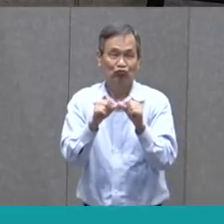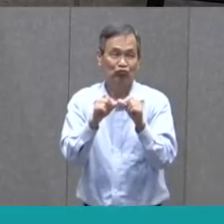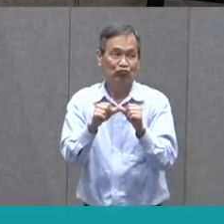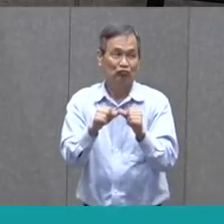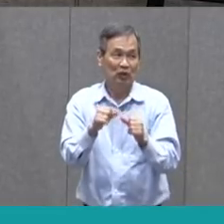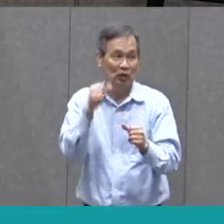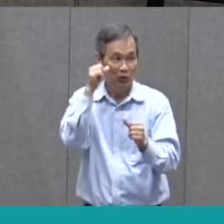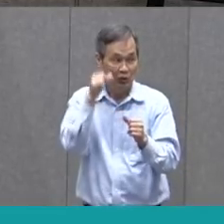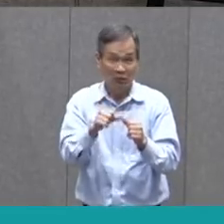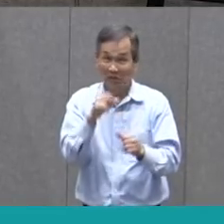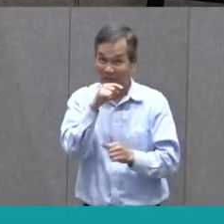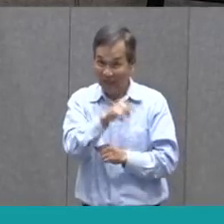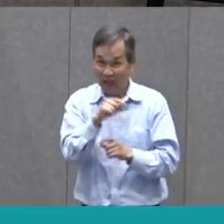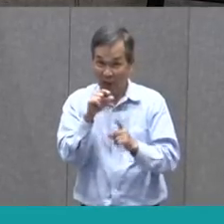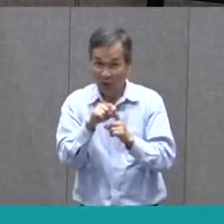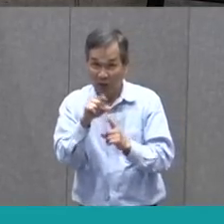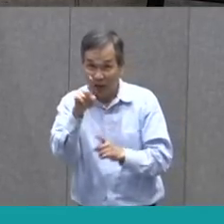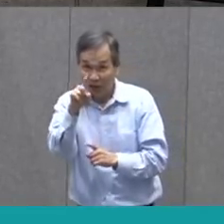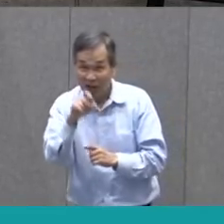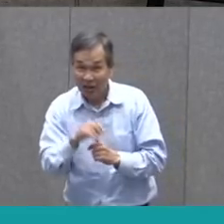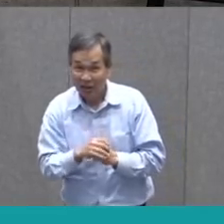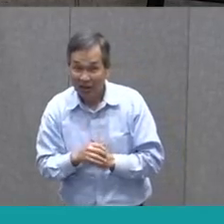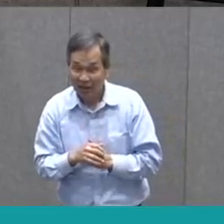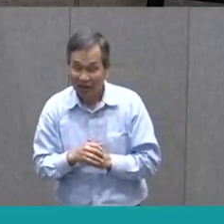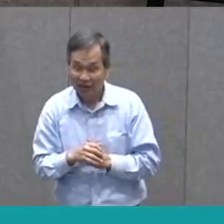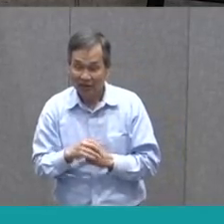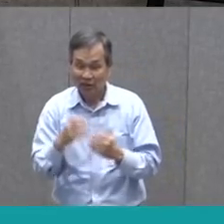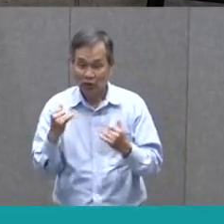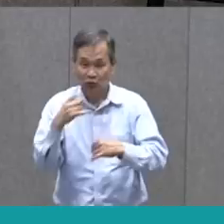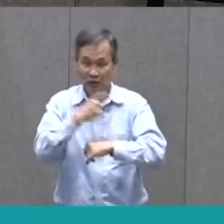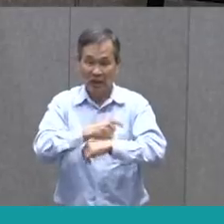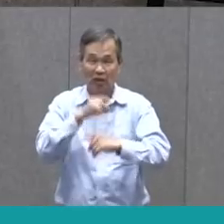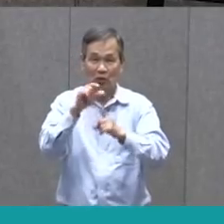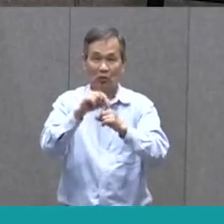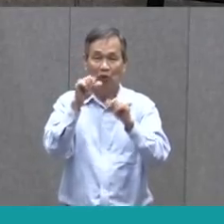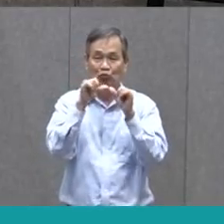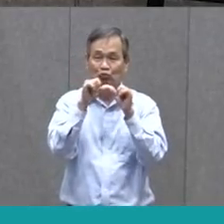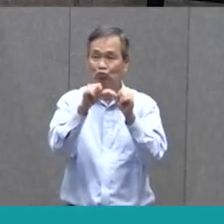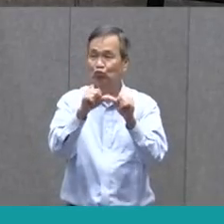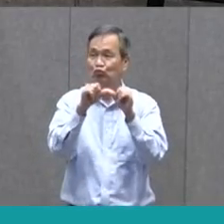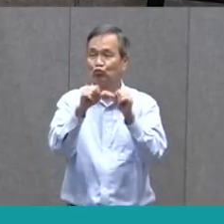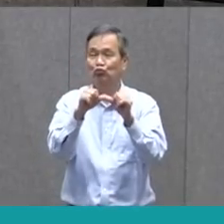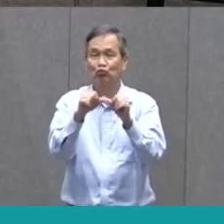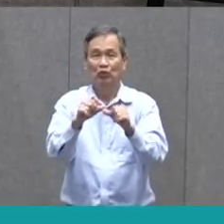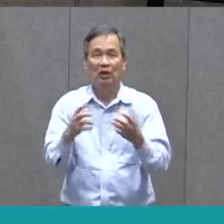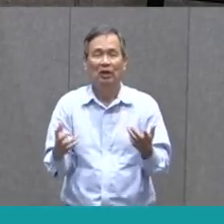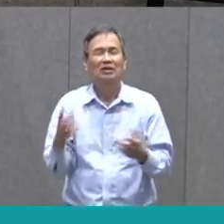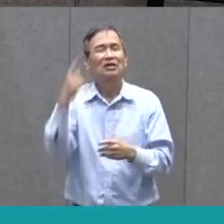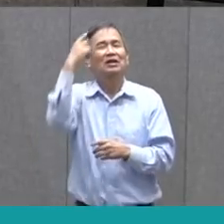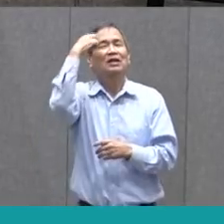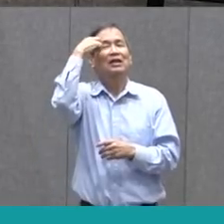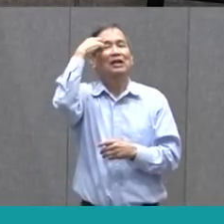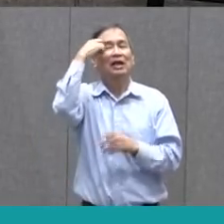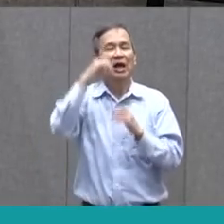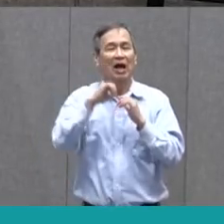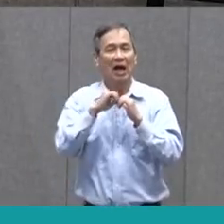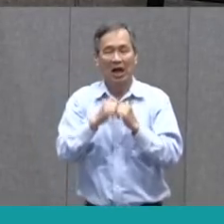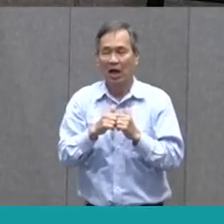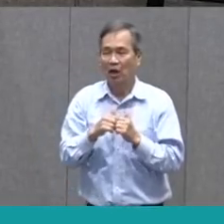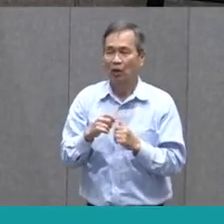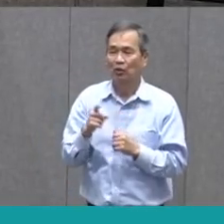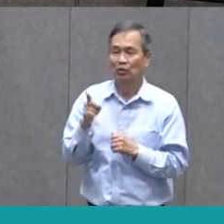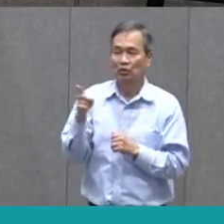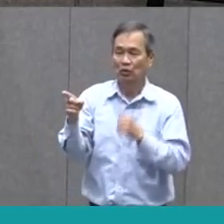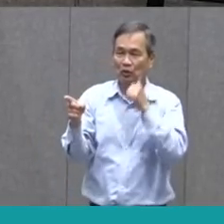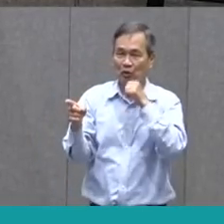Everybody recognize this word? This is our word for today, persistence. Think about how did our girl